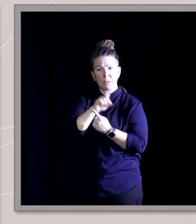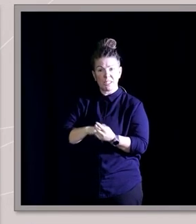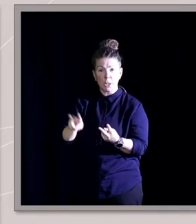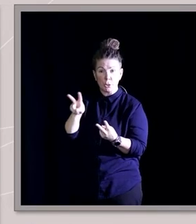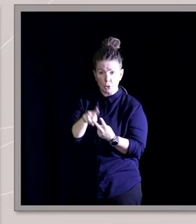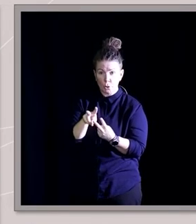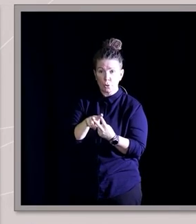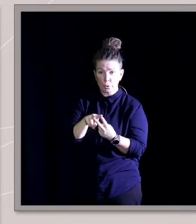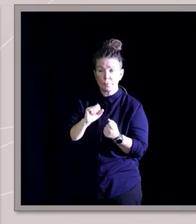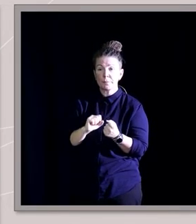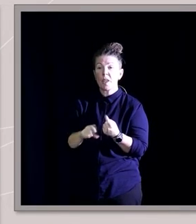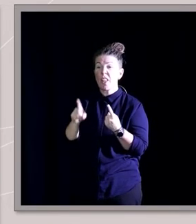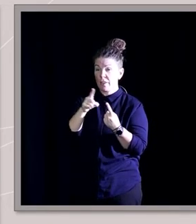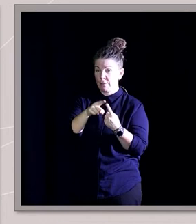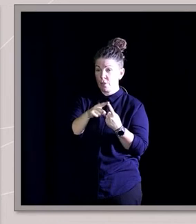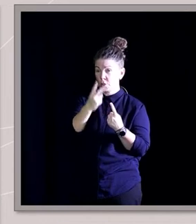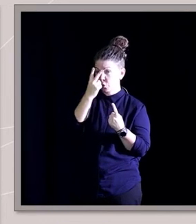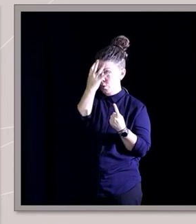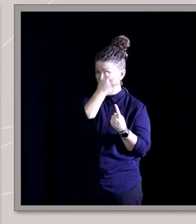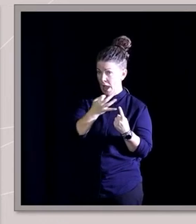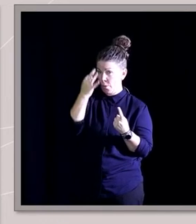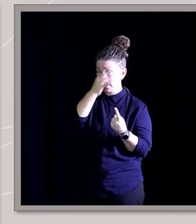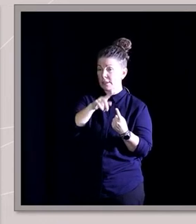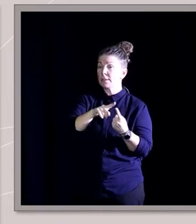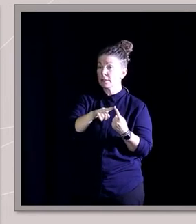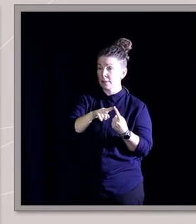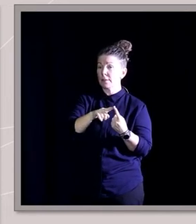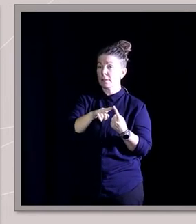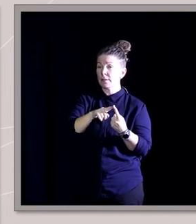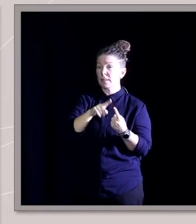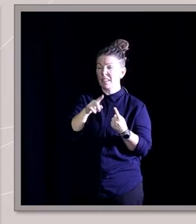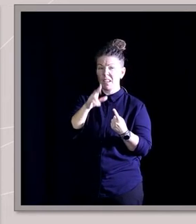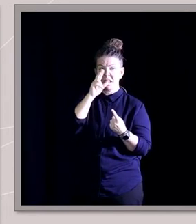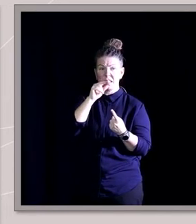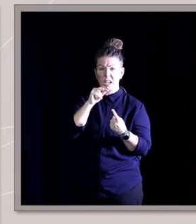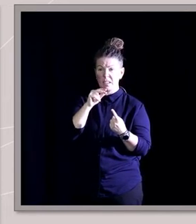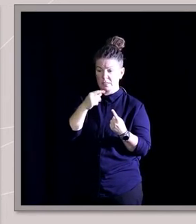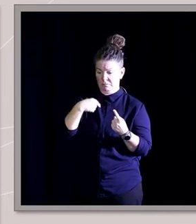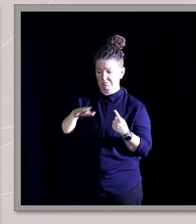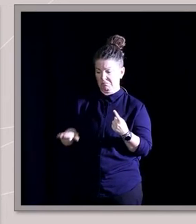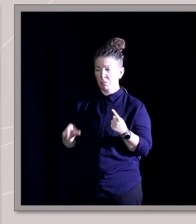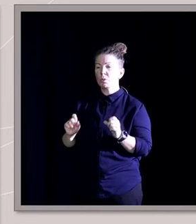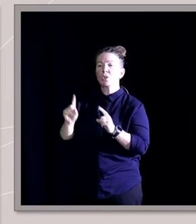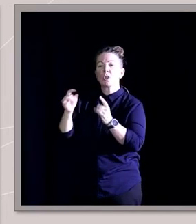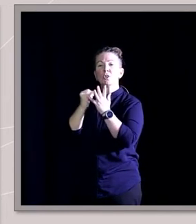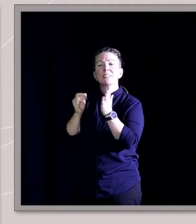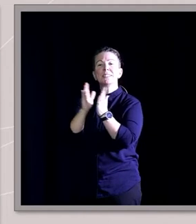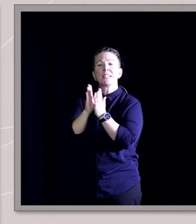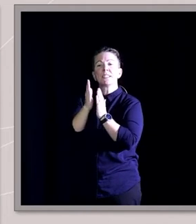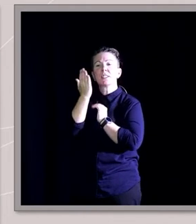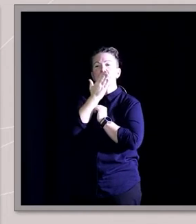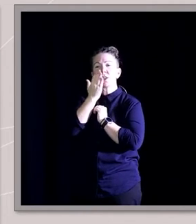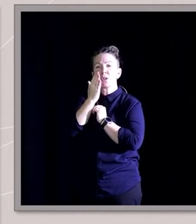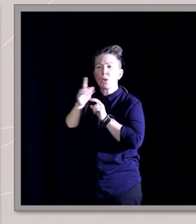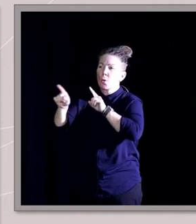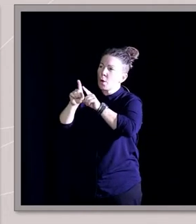fact. The first one would go for two hours, during which at a young age, we'd go out to Sunday school, learn all the blockbuster tales